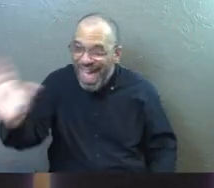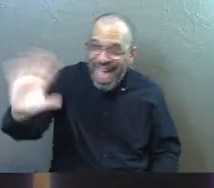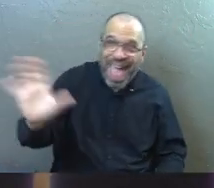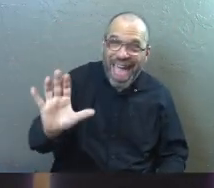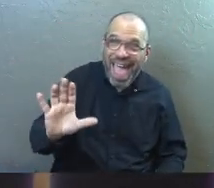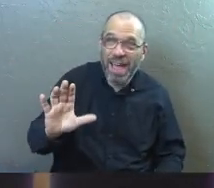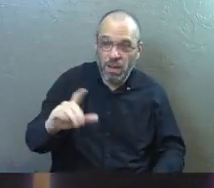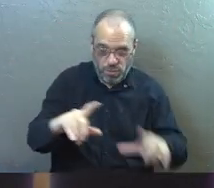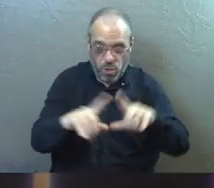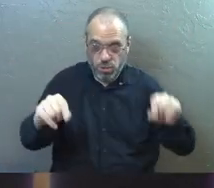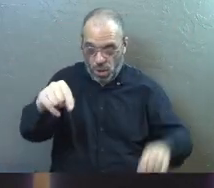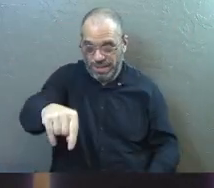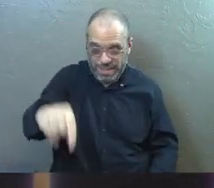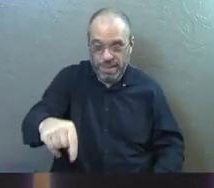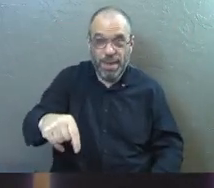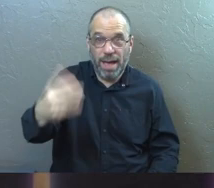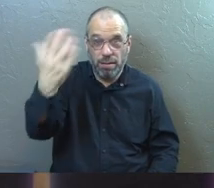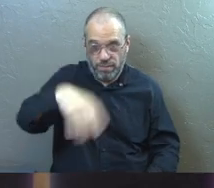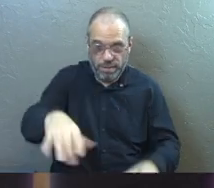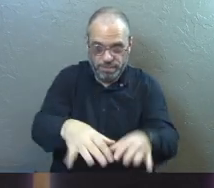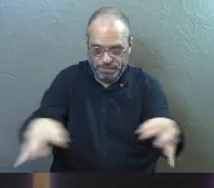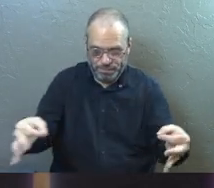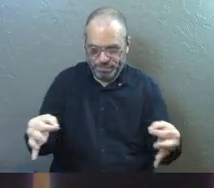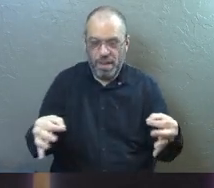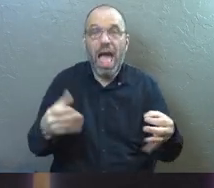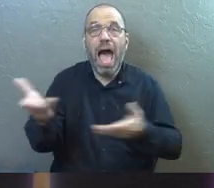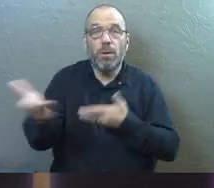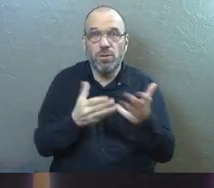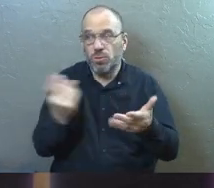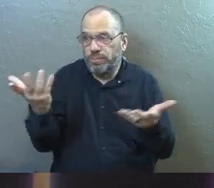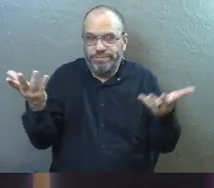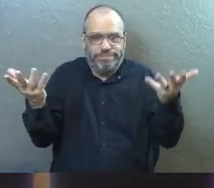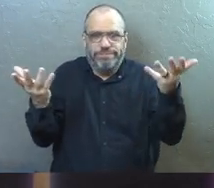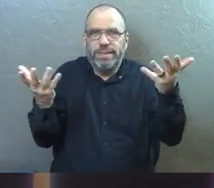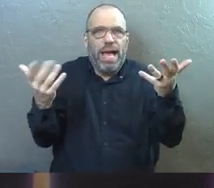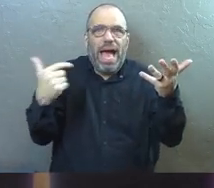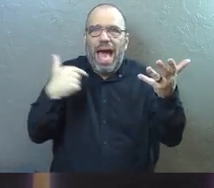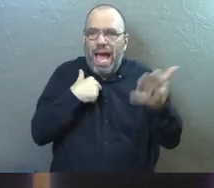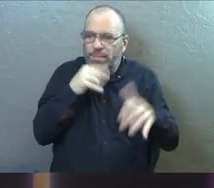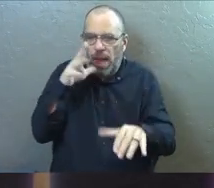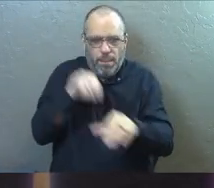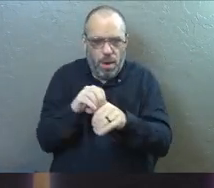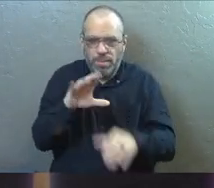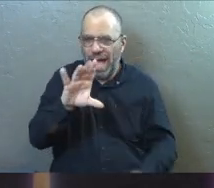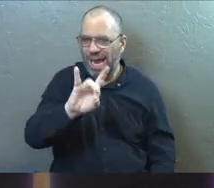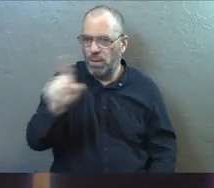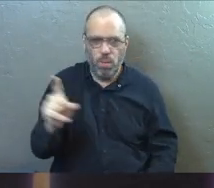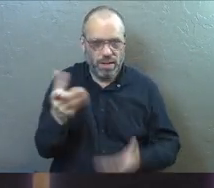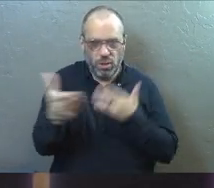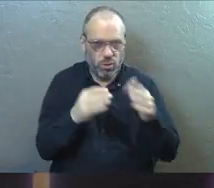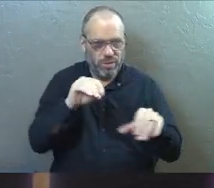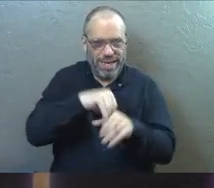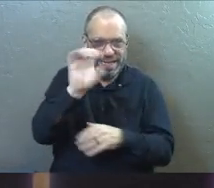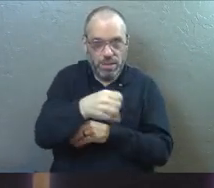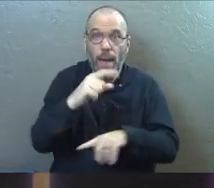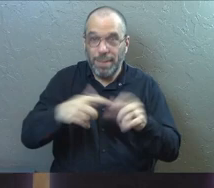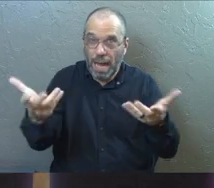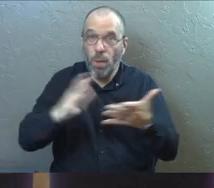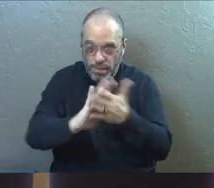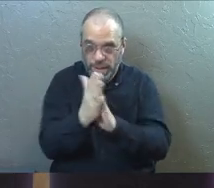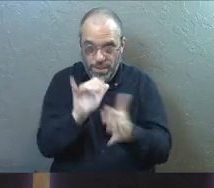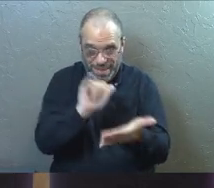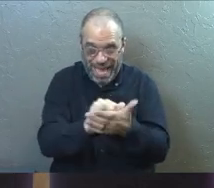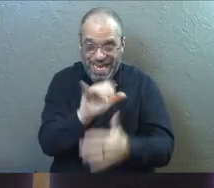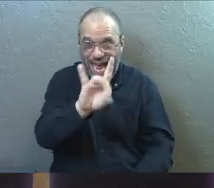grab one of those cards in the back in front of you say I want to serve somehow I'm not part of the 81 that's going to serve at Easter but I want to be